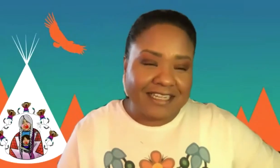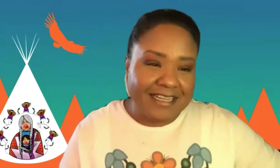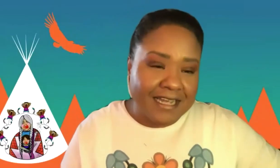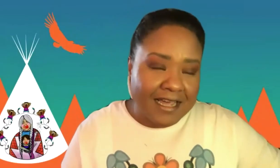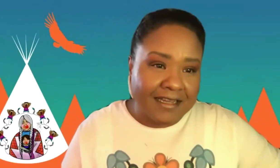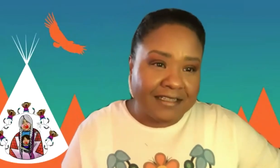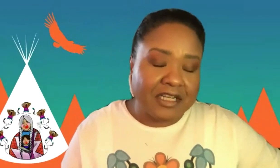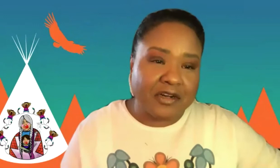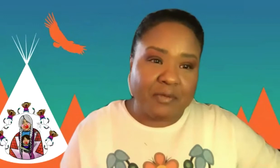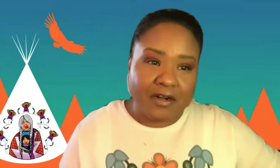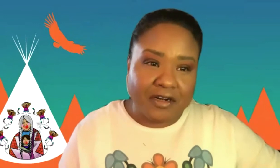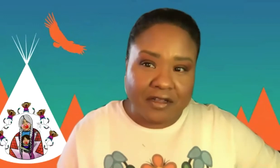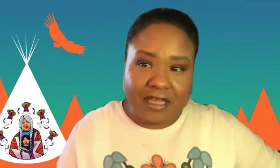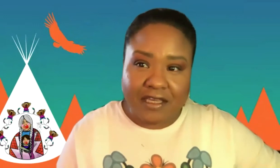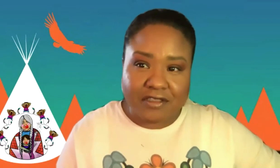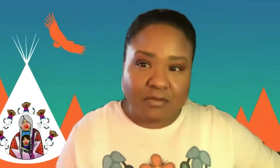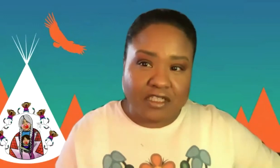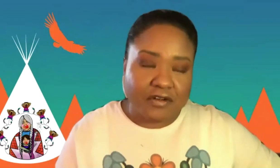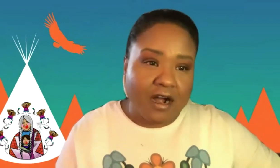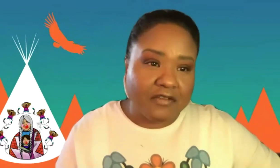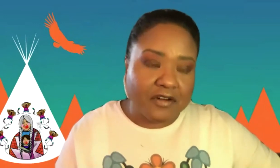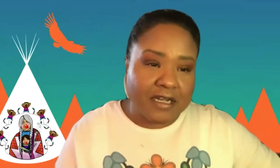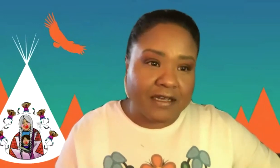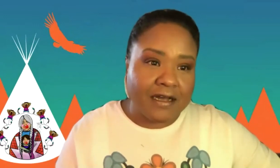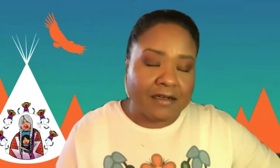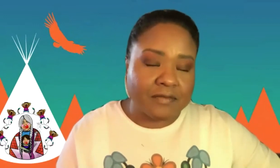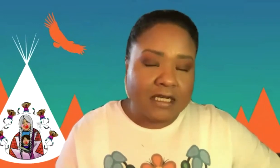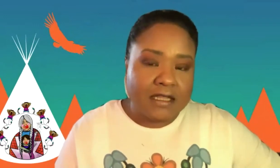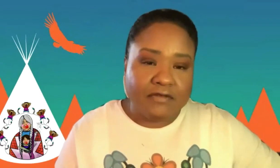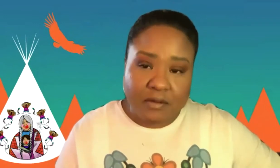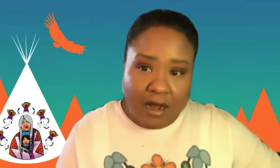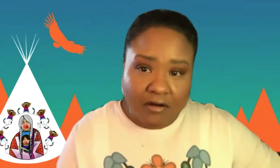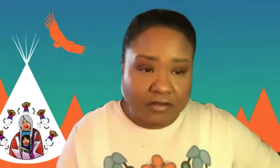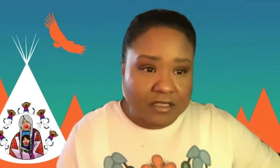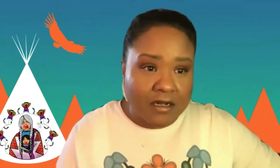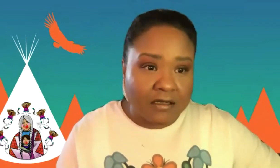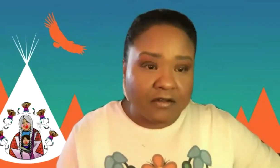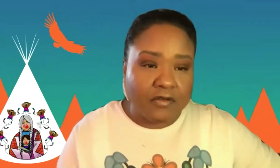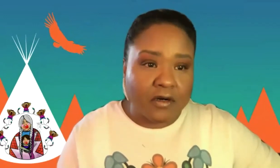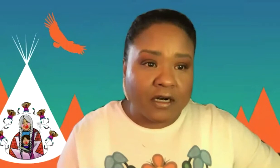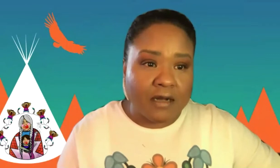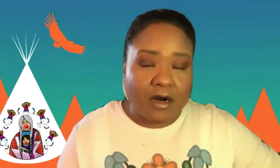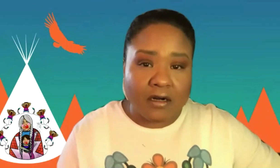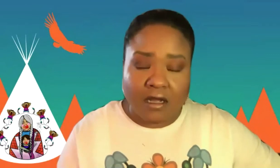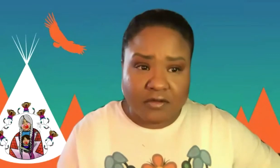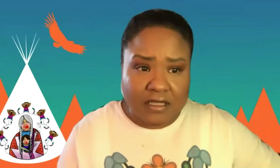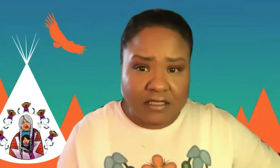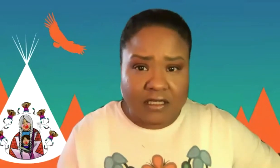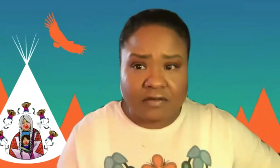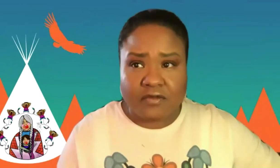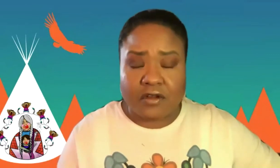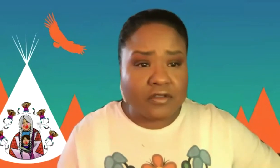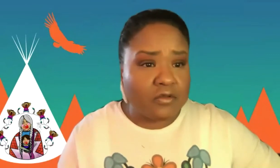Jeannie and your partner, thank you so much for offering a very powerful song for our lost